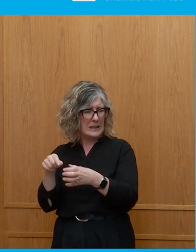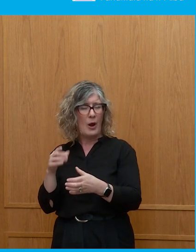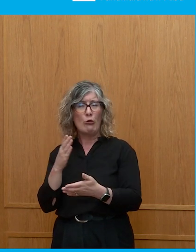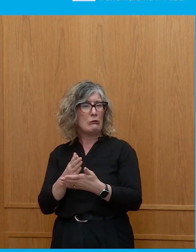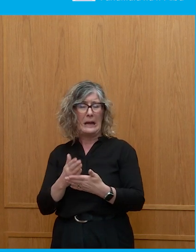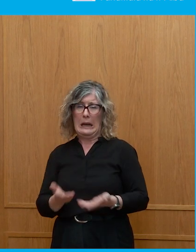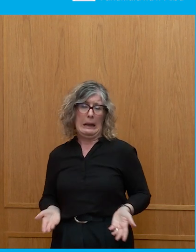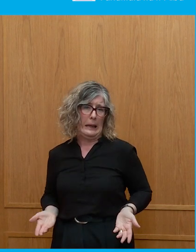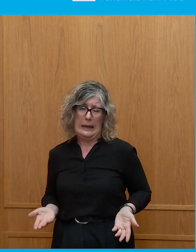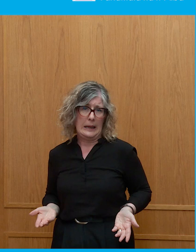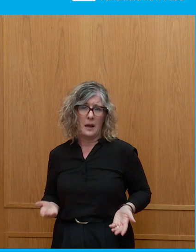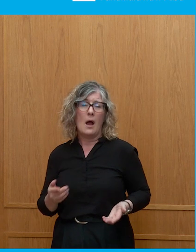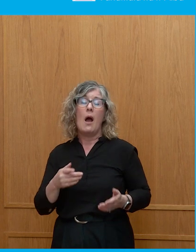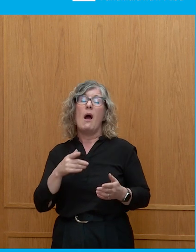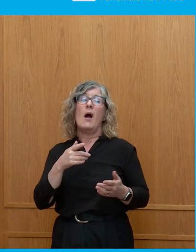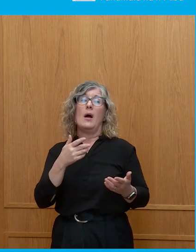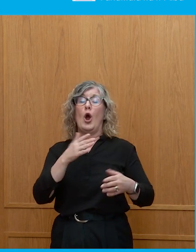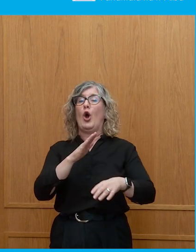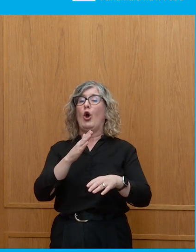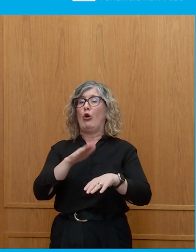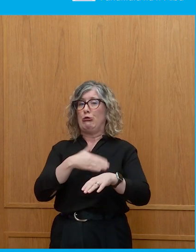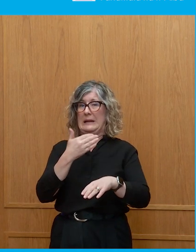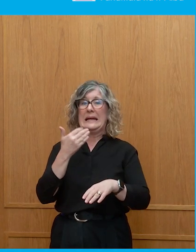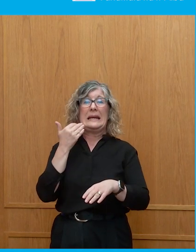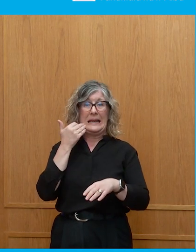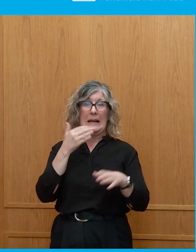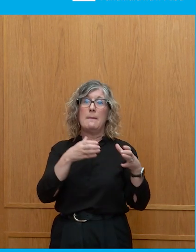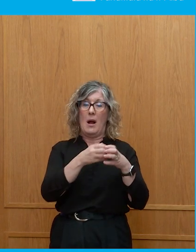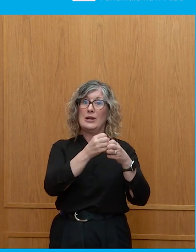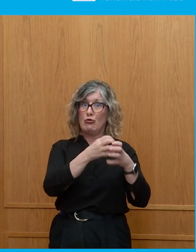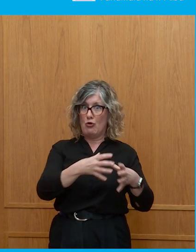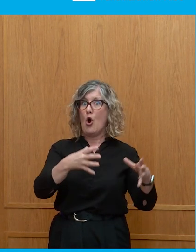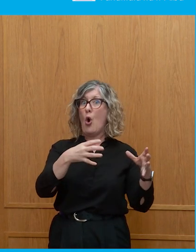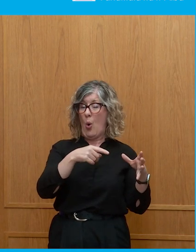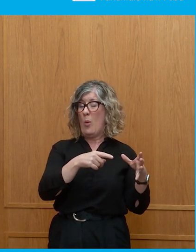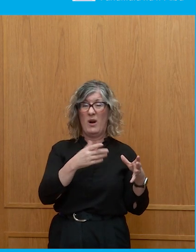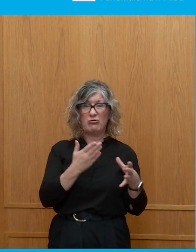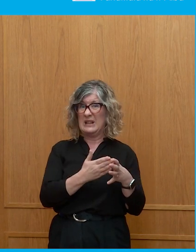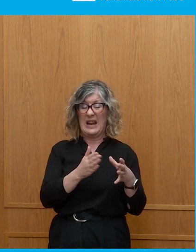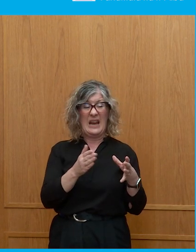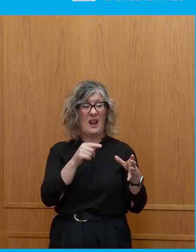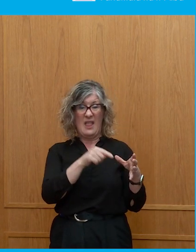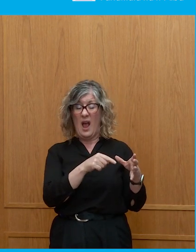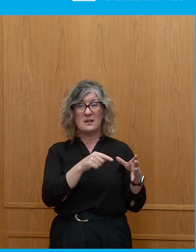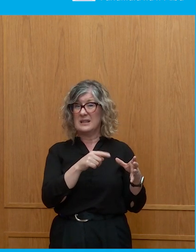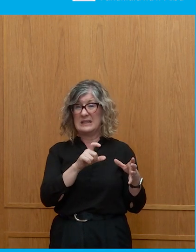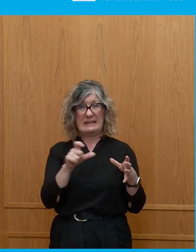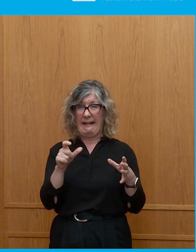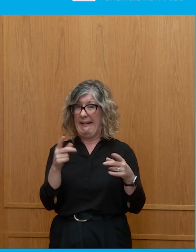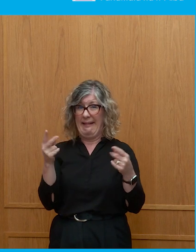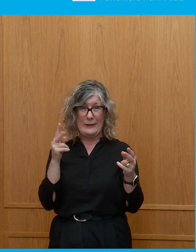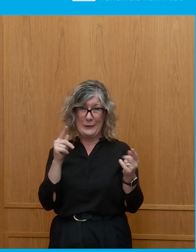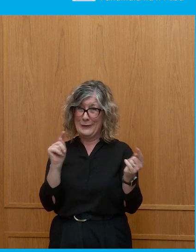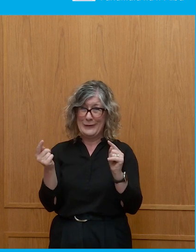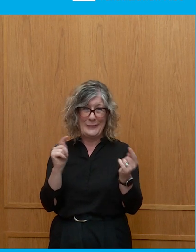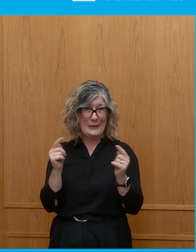growth of the Greens, this has become every bit as much a party politically driven establishment. And